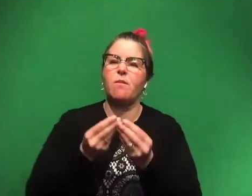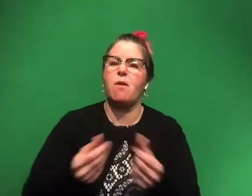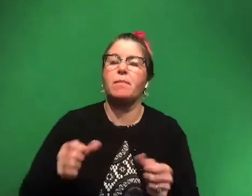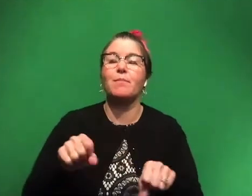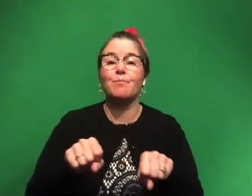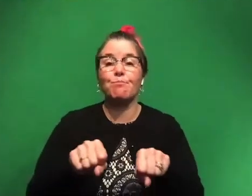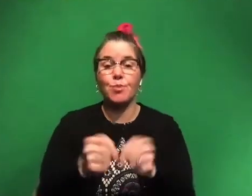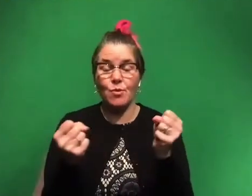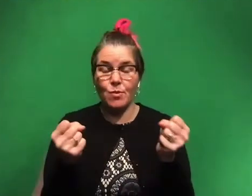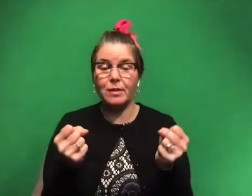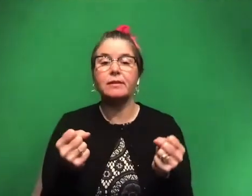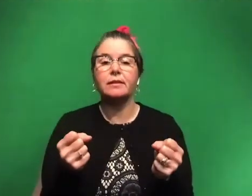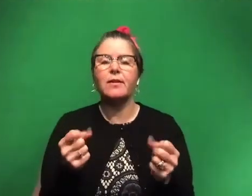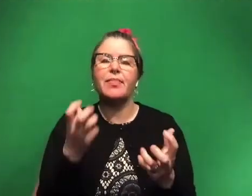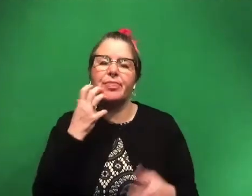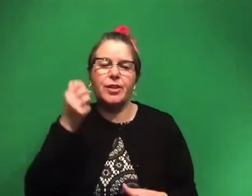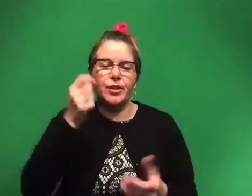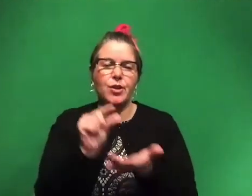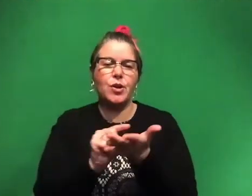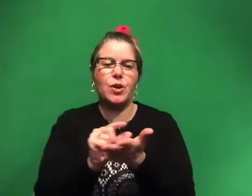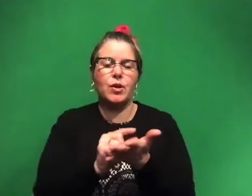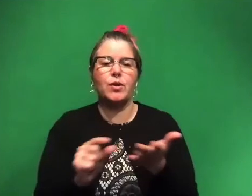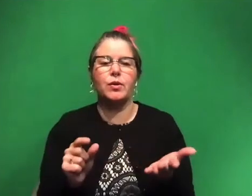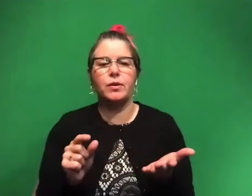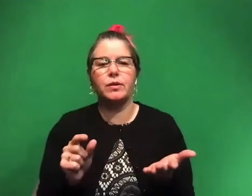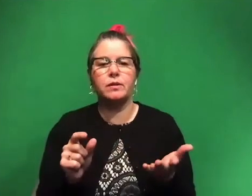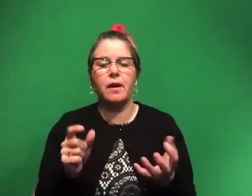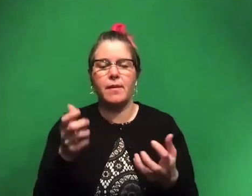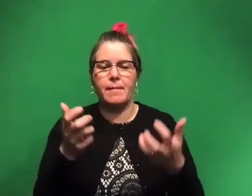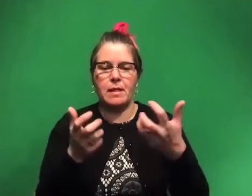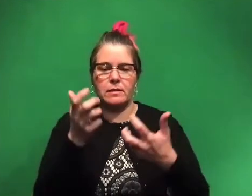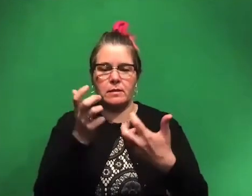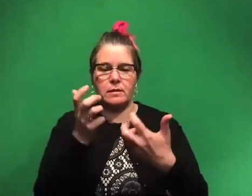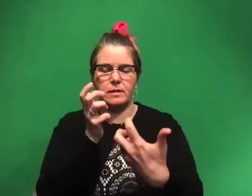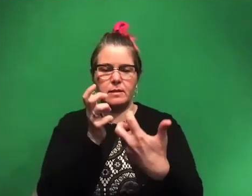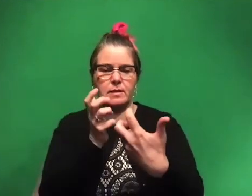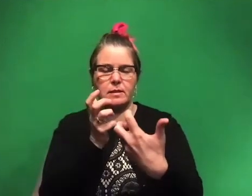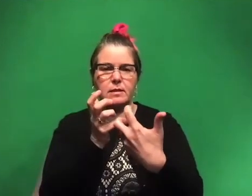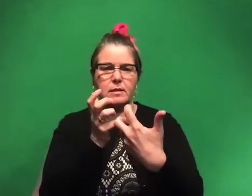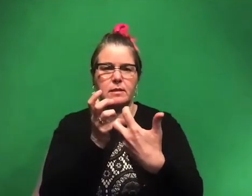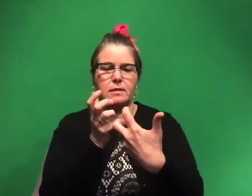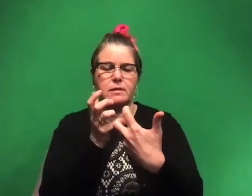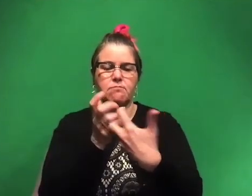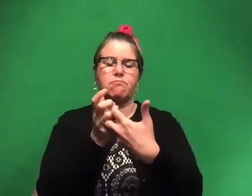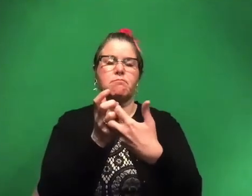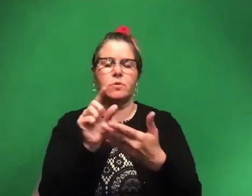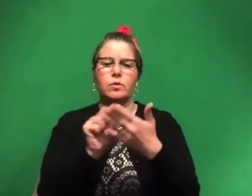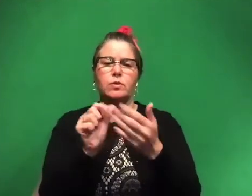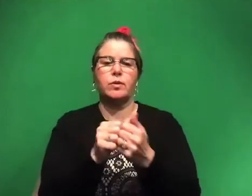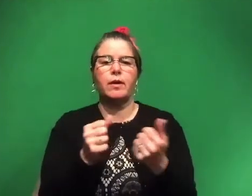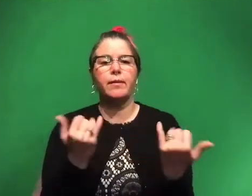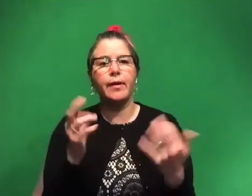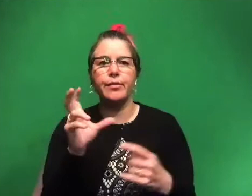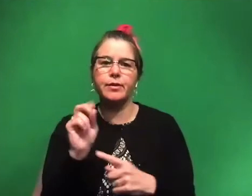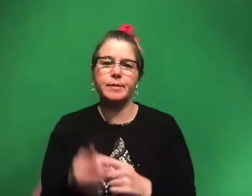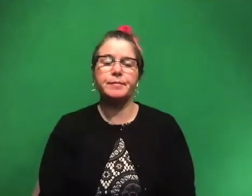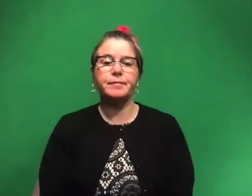pieces, you get kind of a thicker glue and you make sure you balance those two pieces that are broken and you just glue it on and you wait 30 minutes.